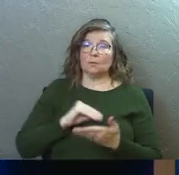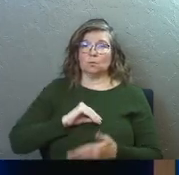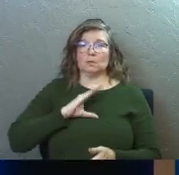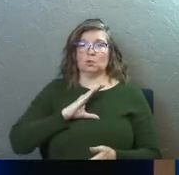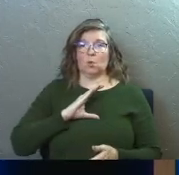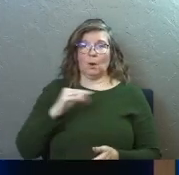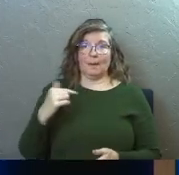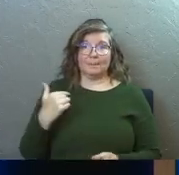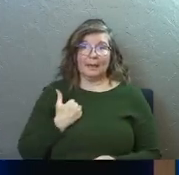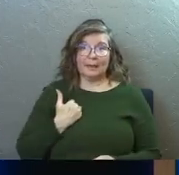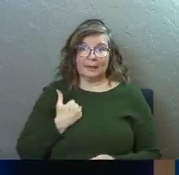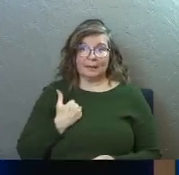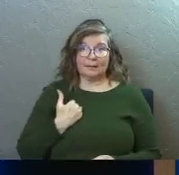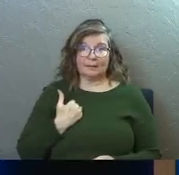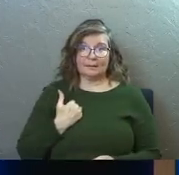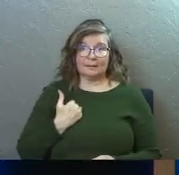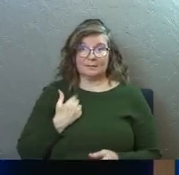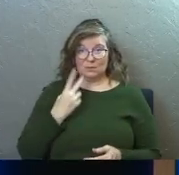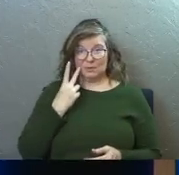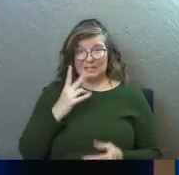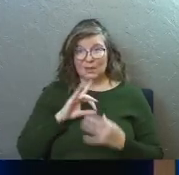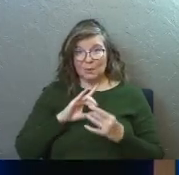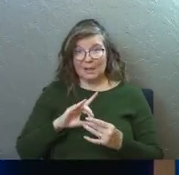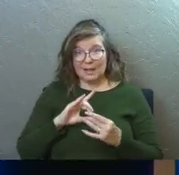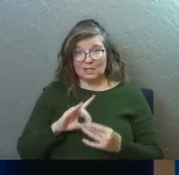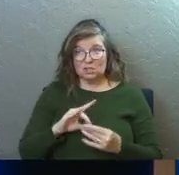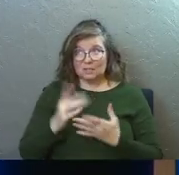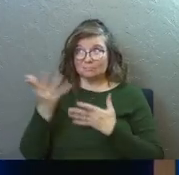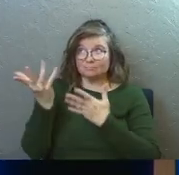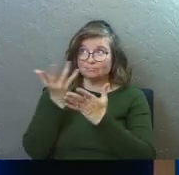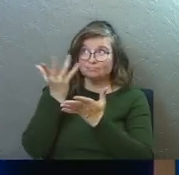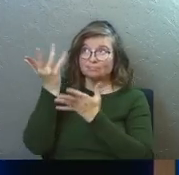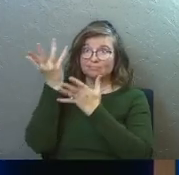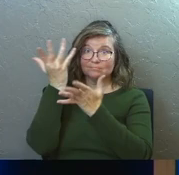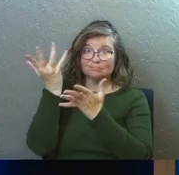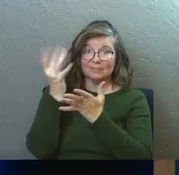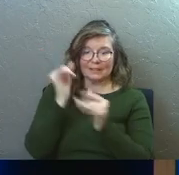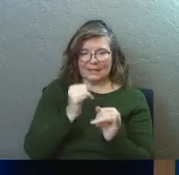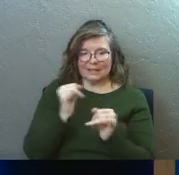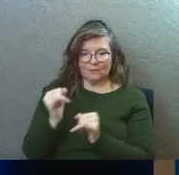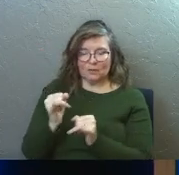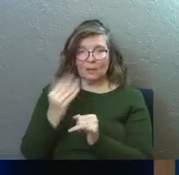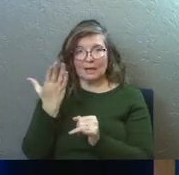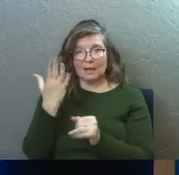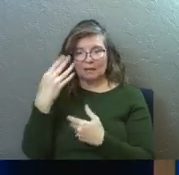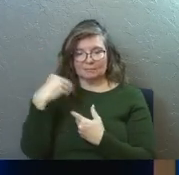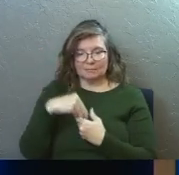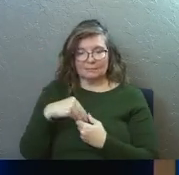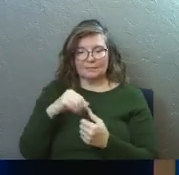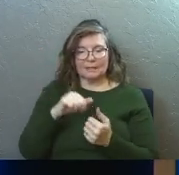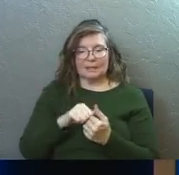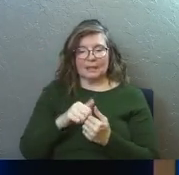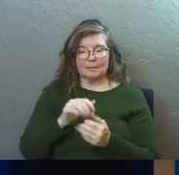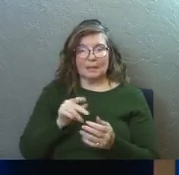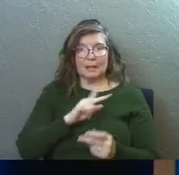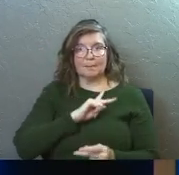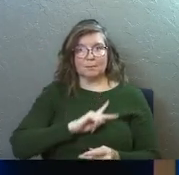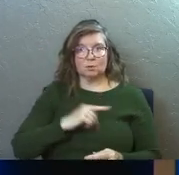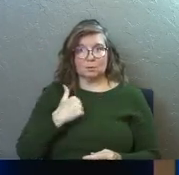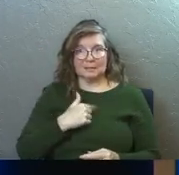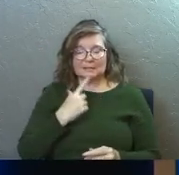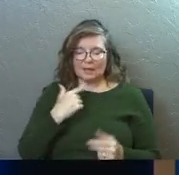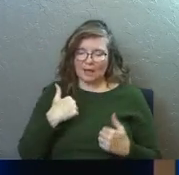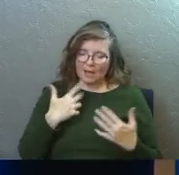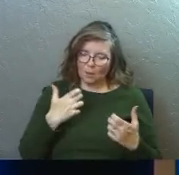restore me. You see the relationship in the midst of that, the individualism that God places there, Him being personal with